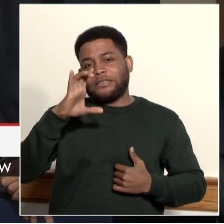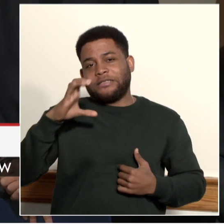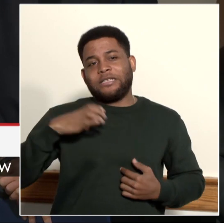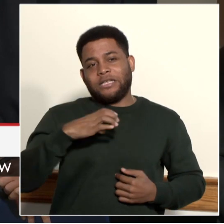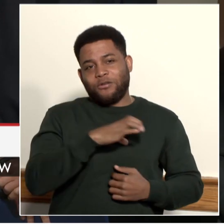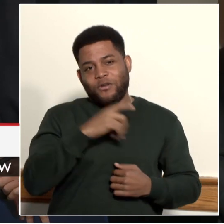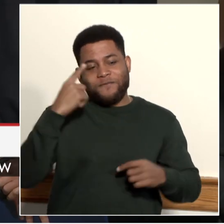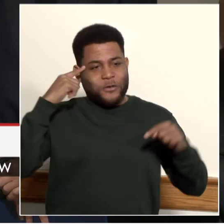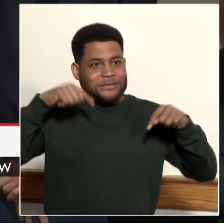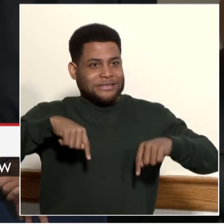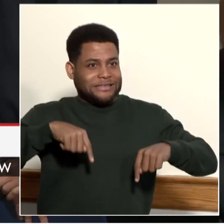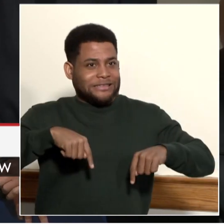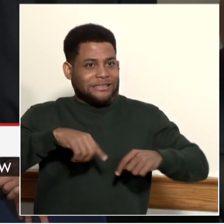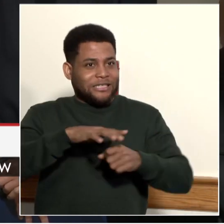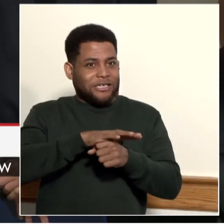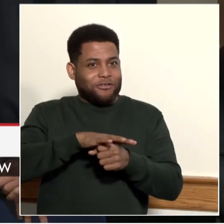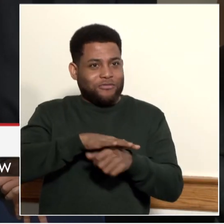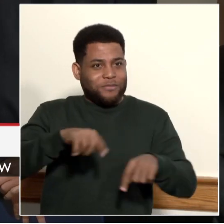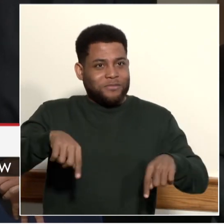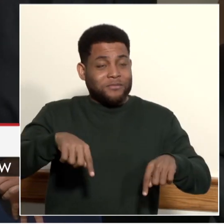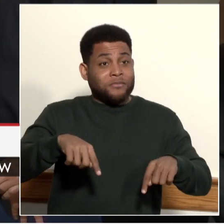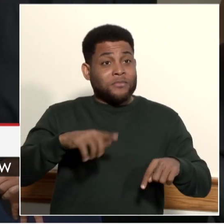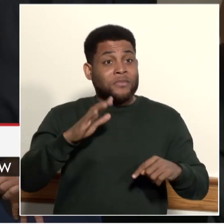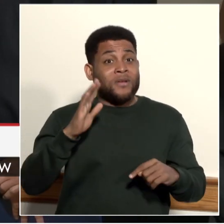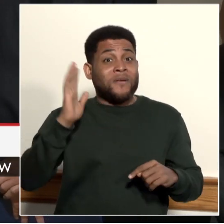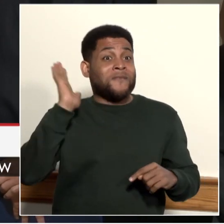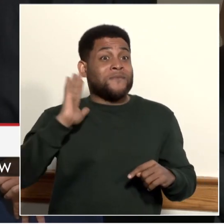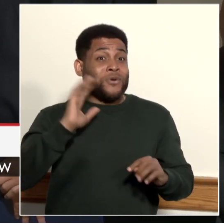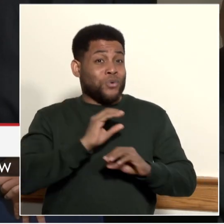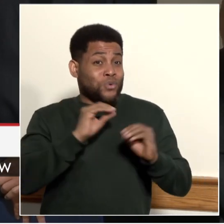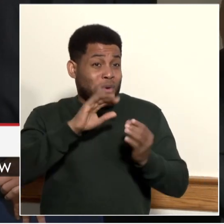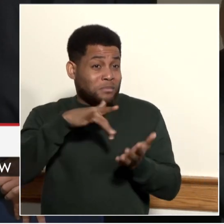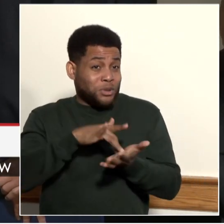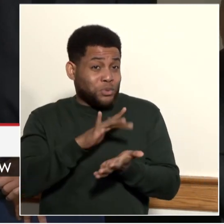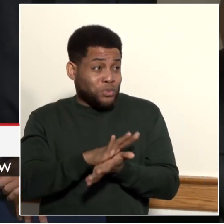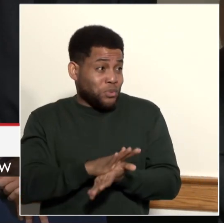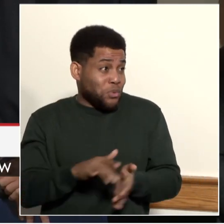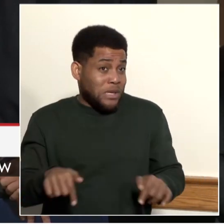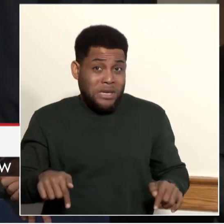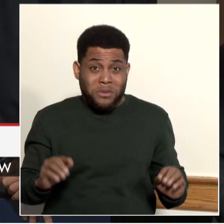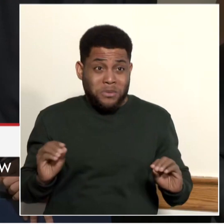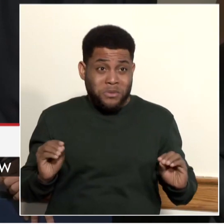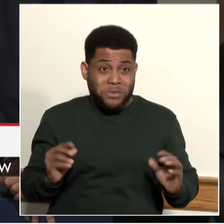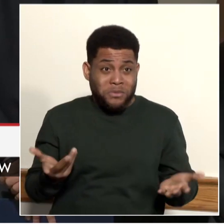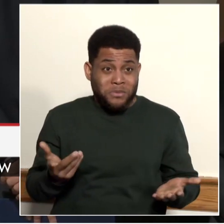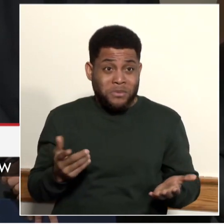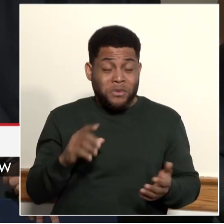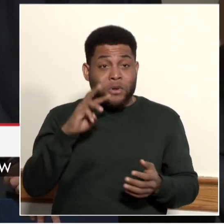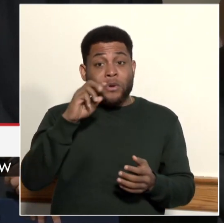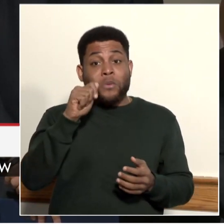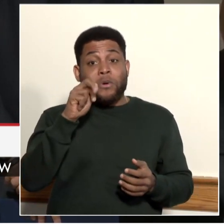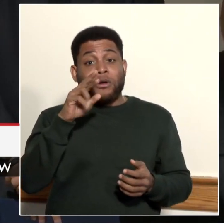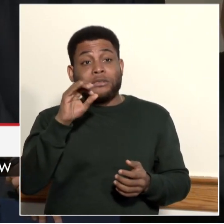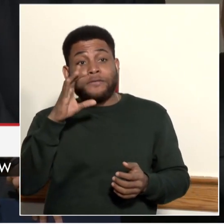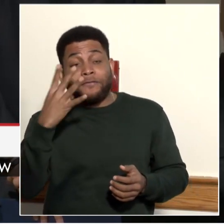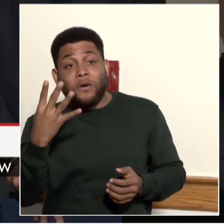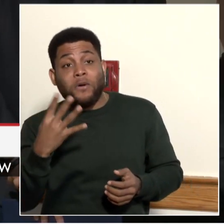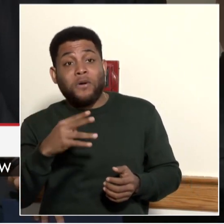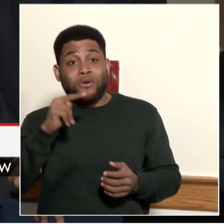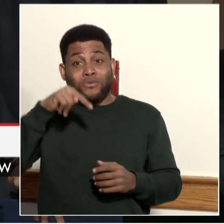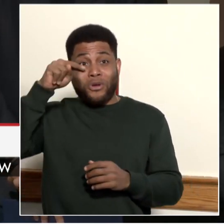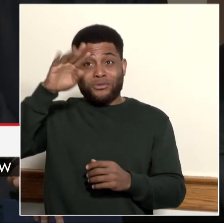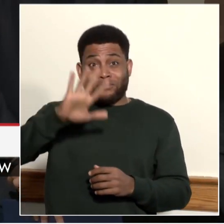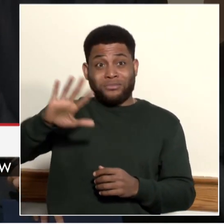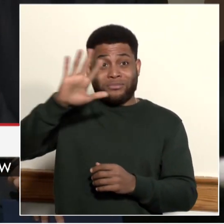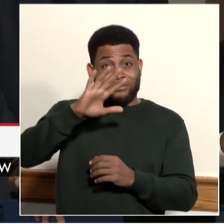we didn't have a middle school in the northern part of Ward 4. At the time, people weren't flocking